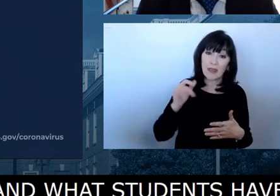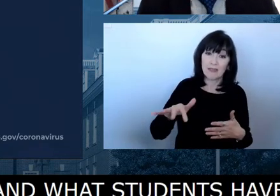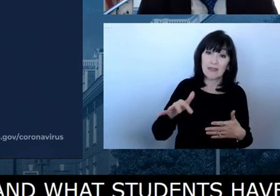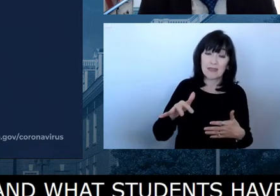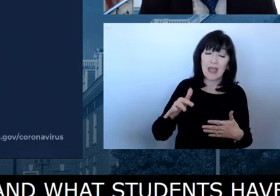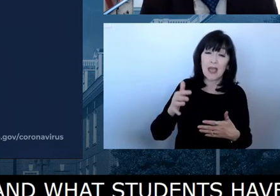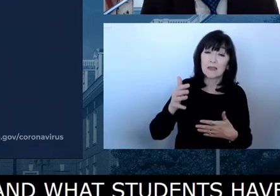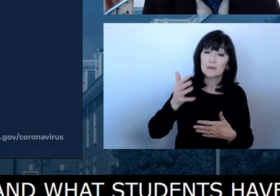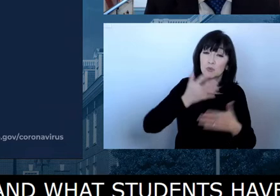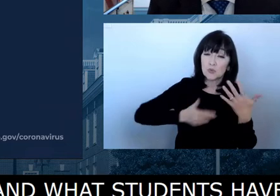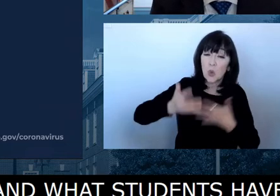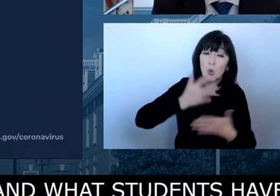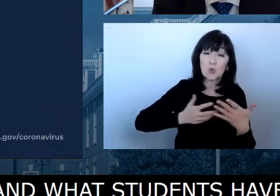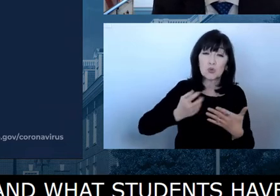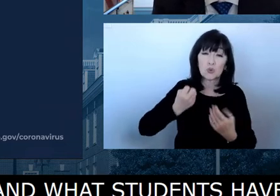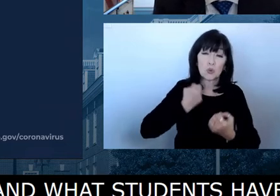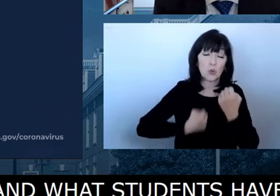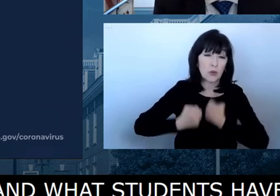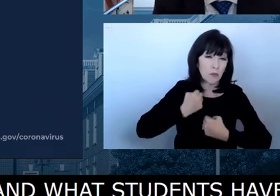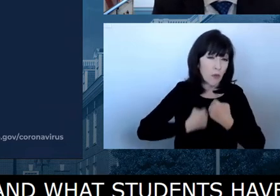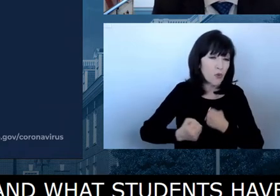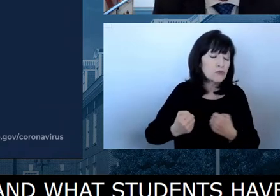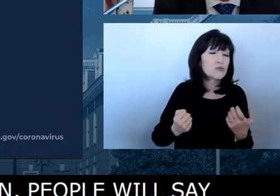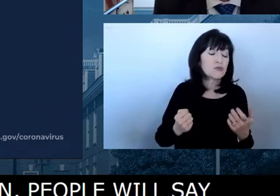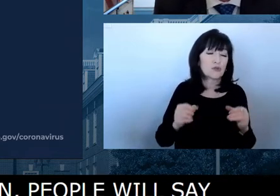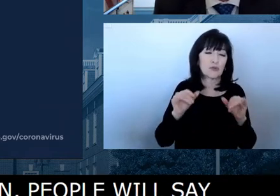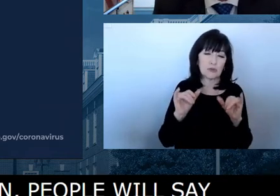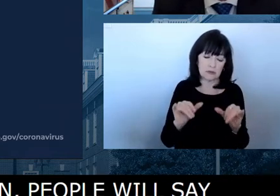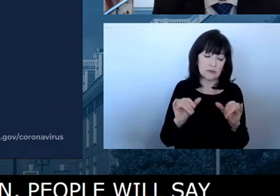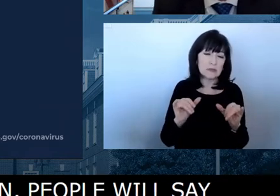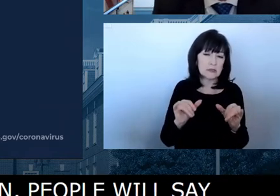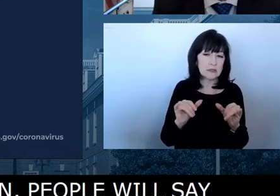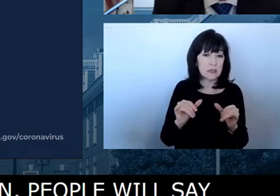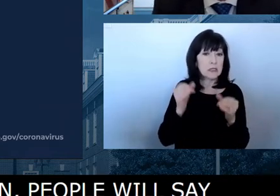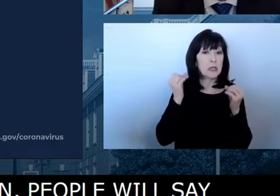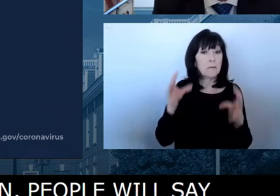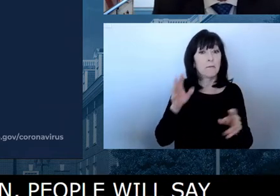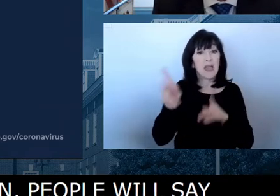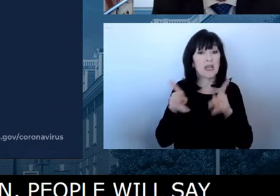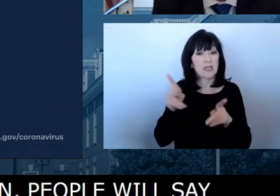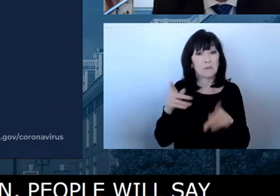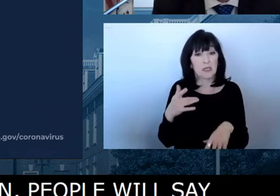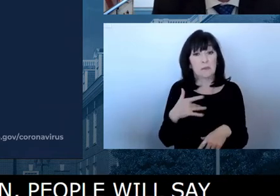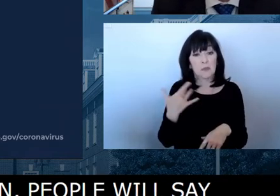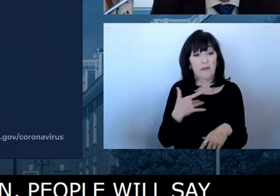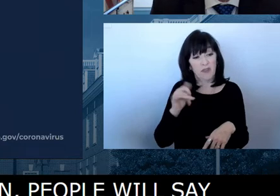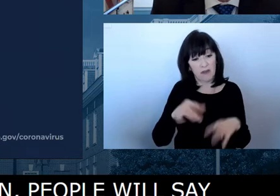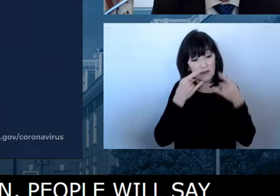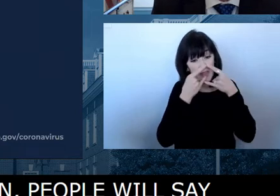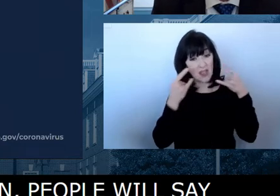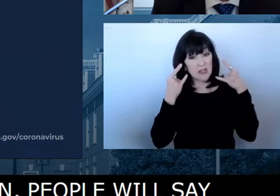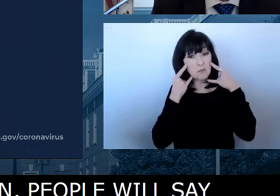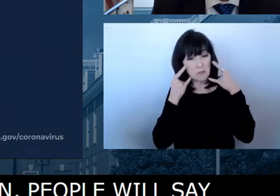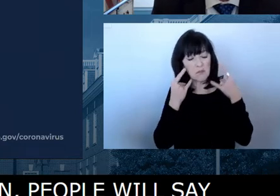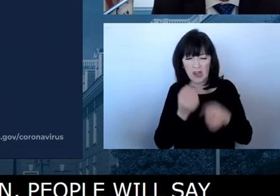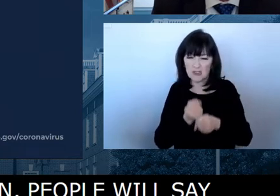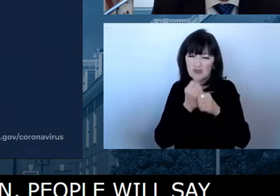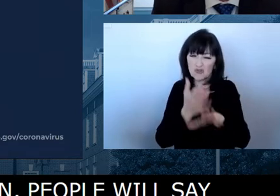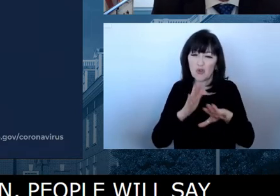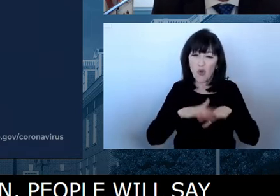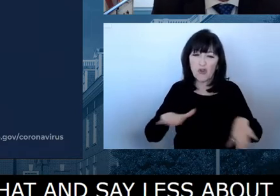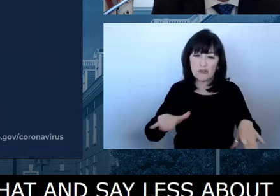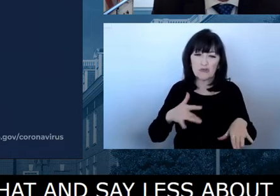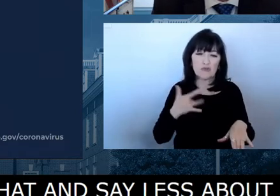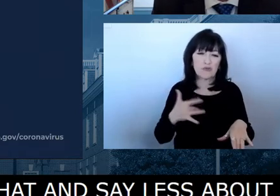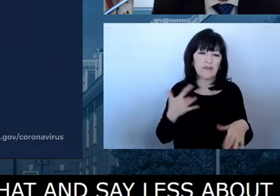about masks, more about opportunities that kids have missed out on, um, in terms of being able to be around one another